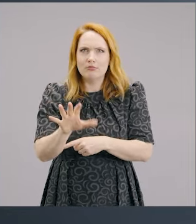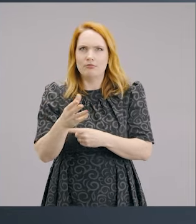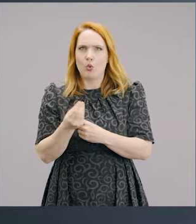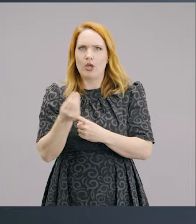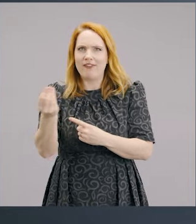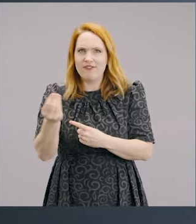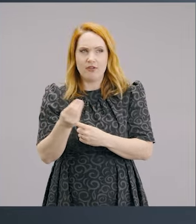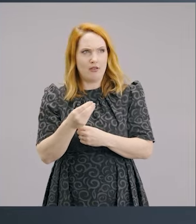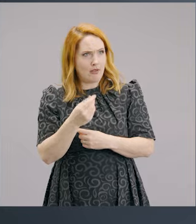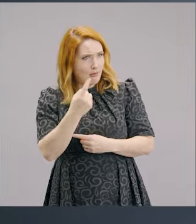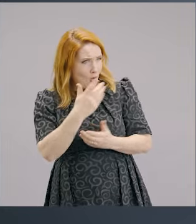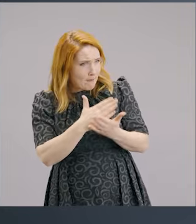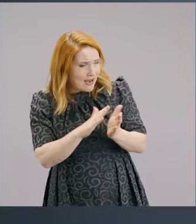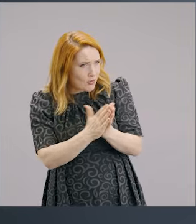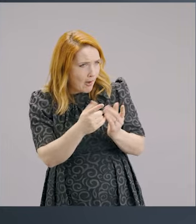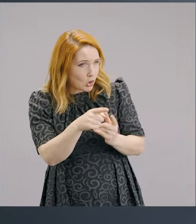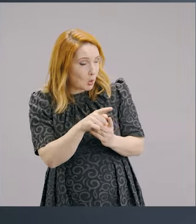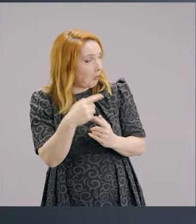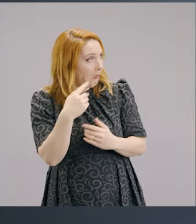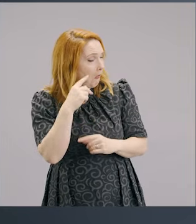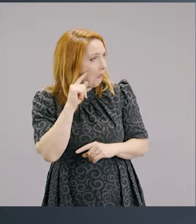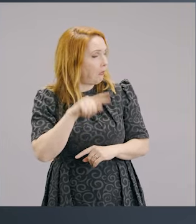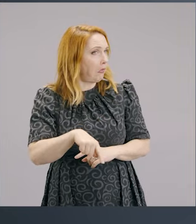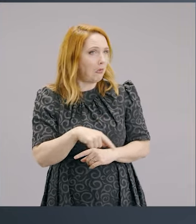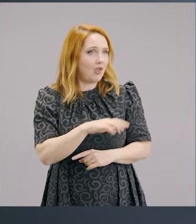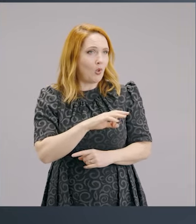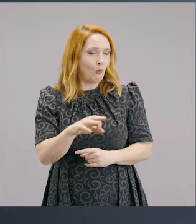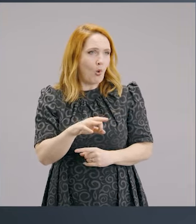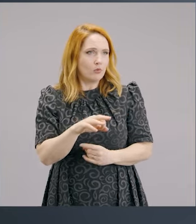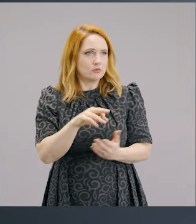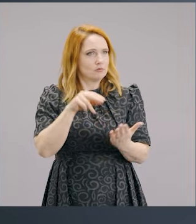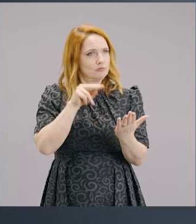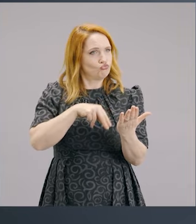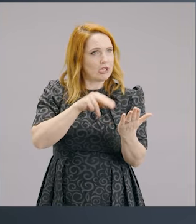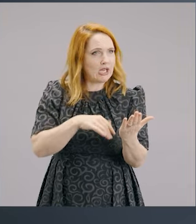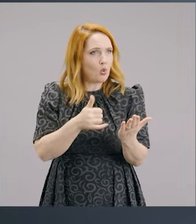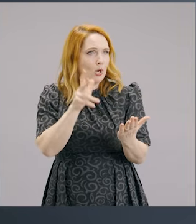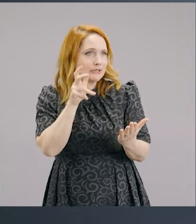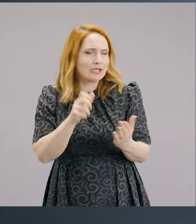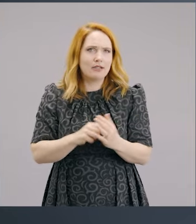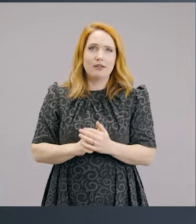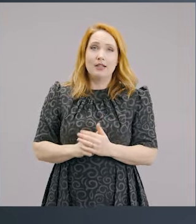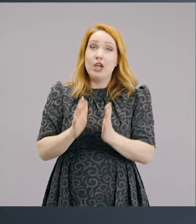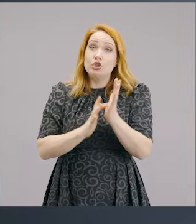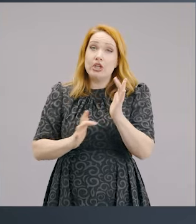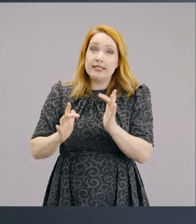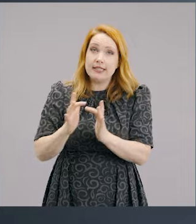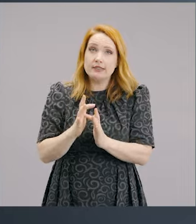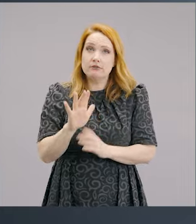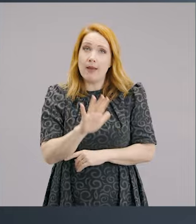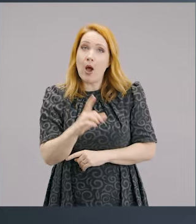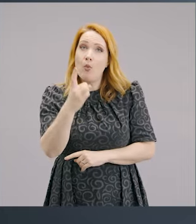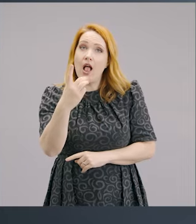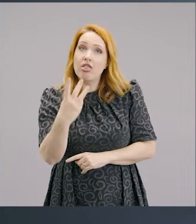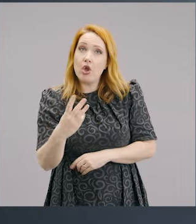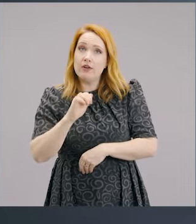part of the Bible that you do not wanna hear? You know, like Jesus spent a third of his sermons talking on this topic.